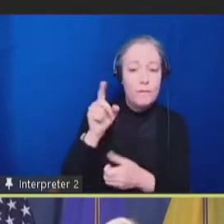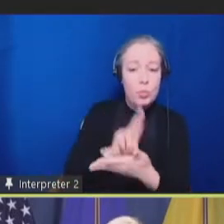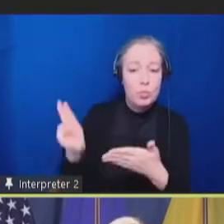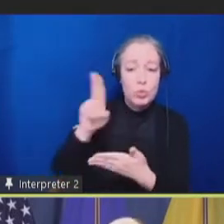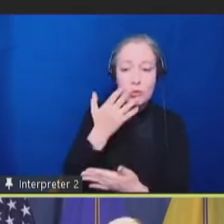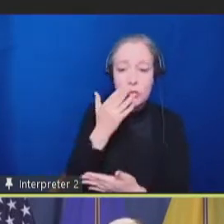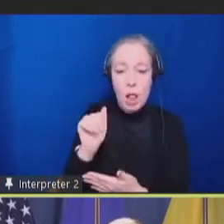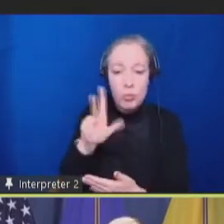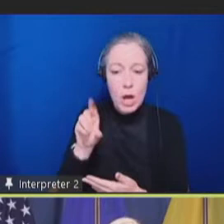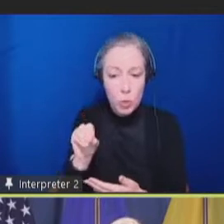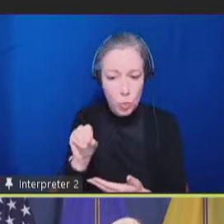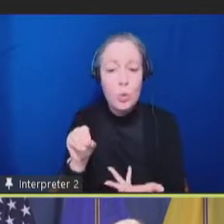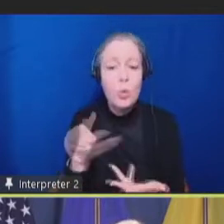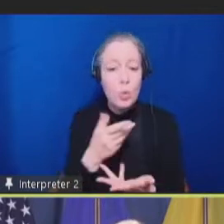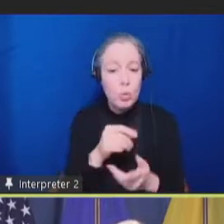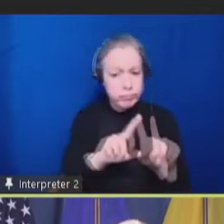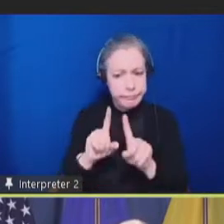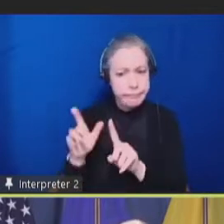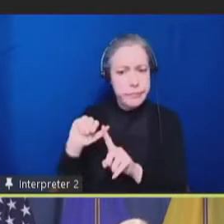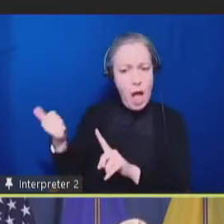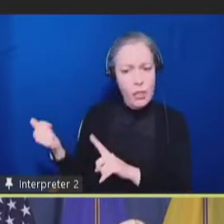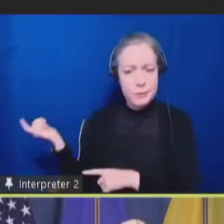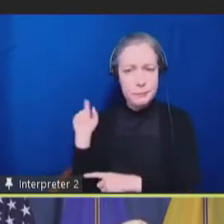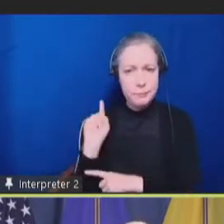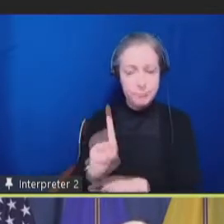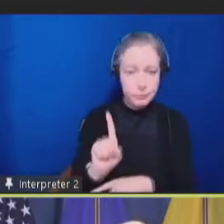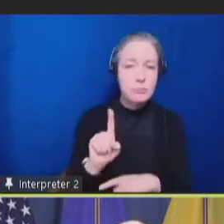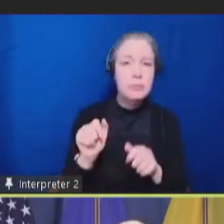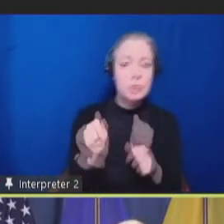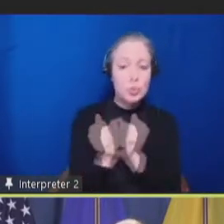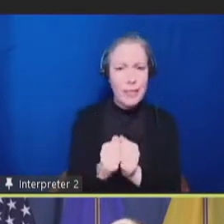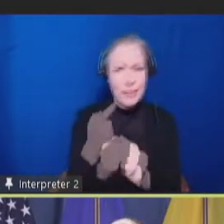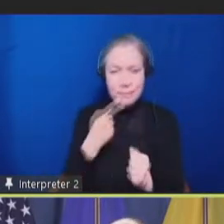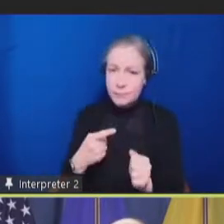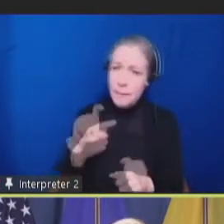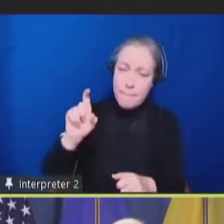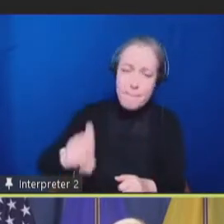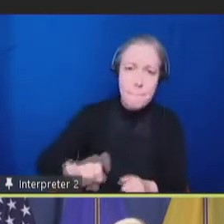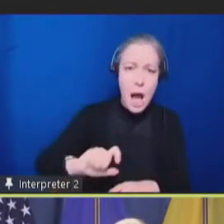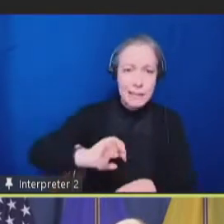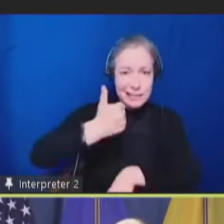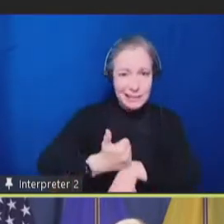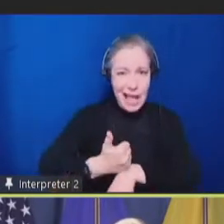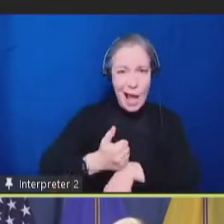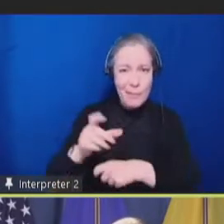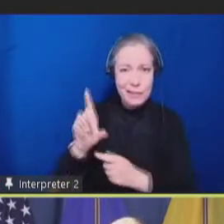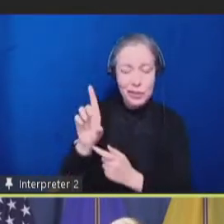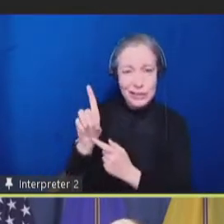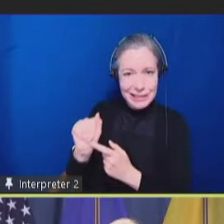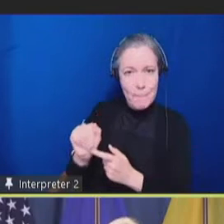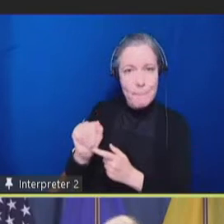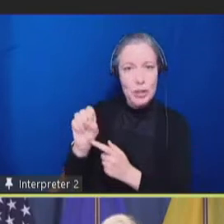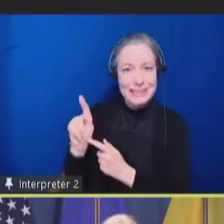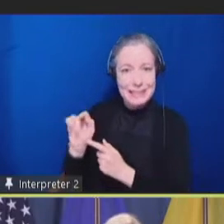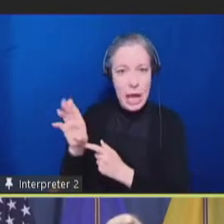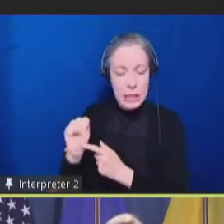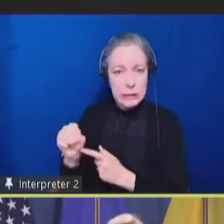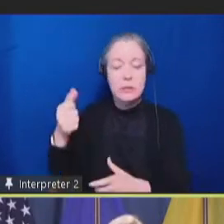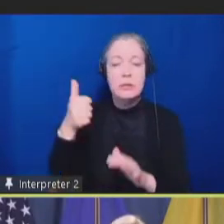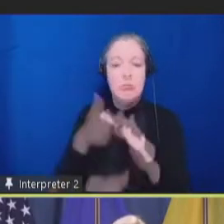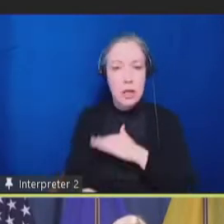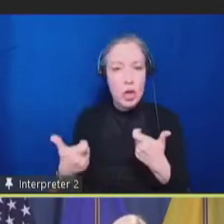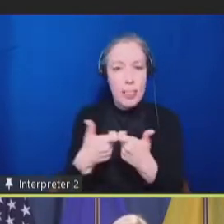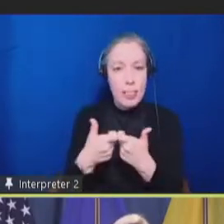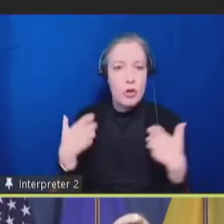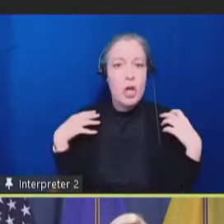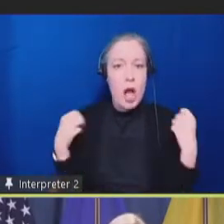to standardize disability data collection as a demographic variable in electronic health records to be able to do exactly what